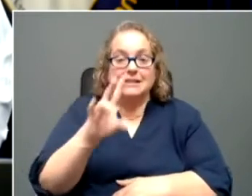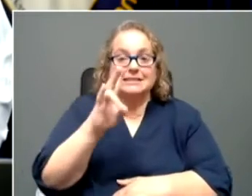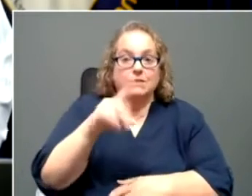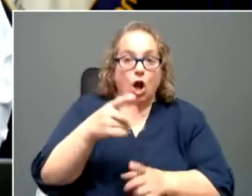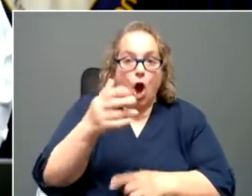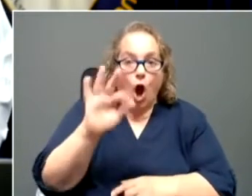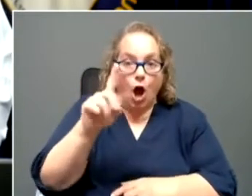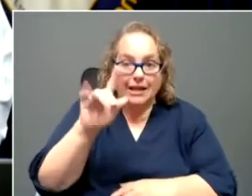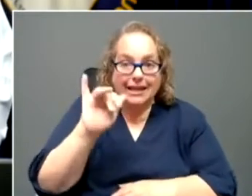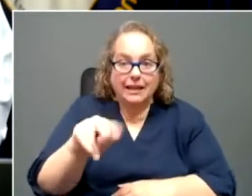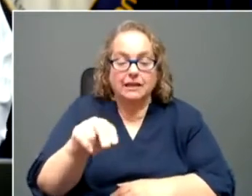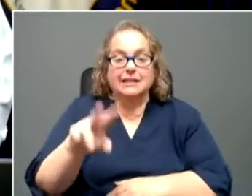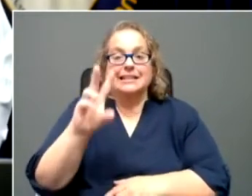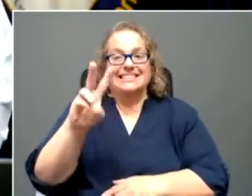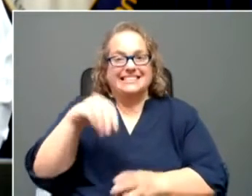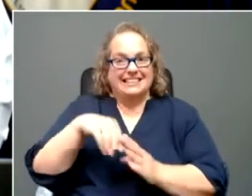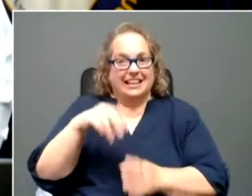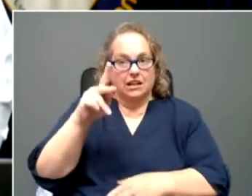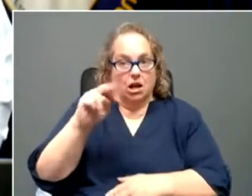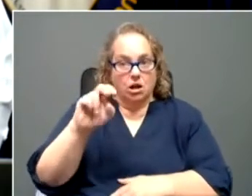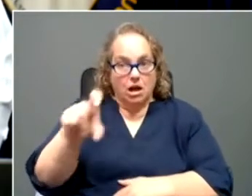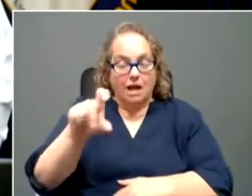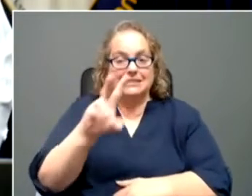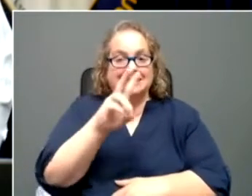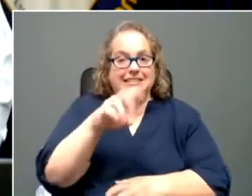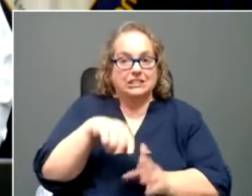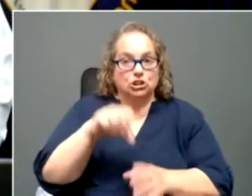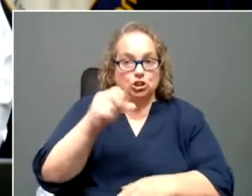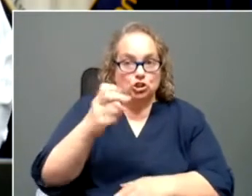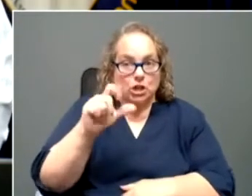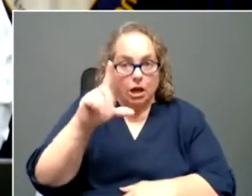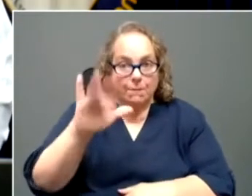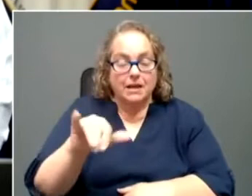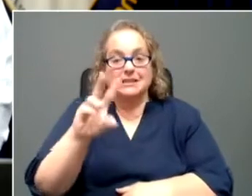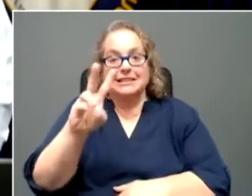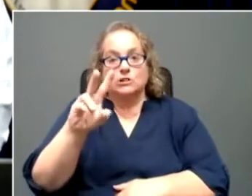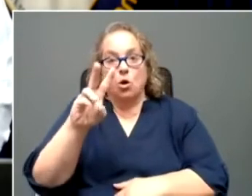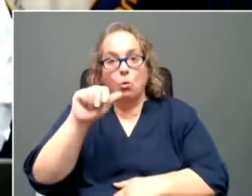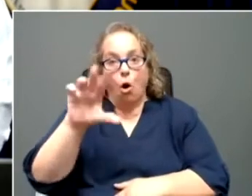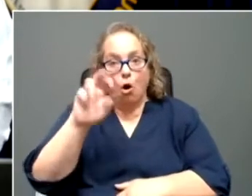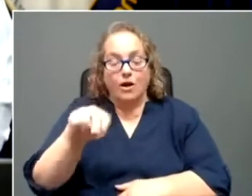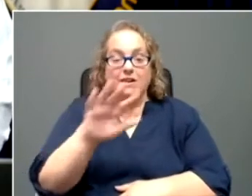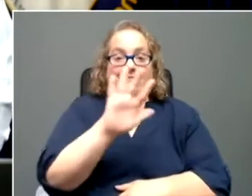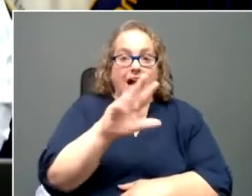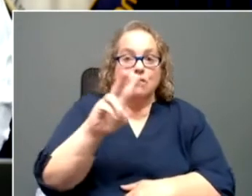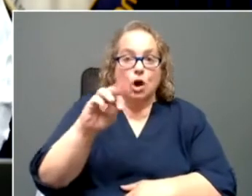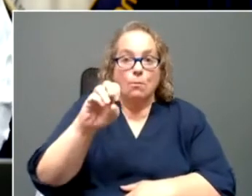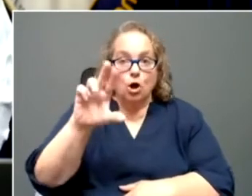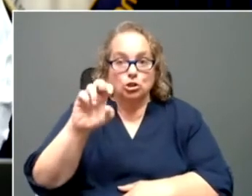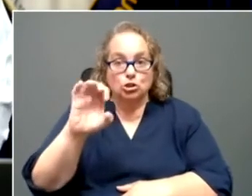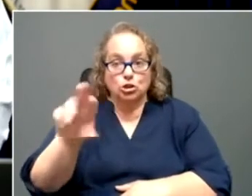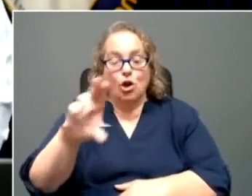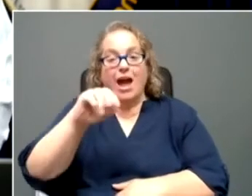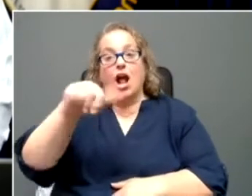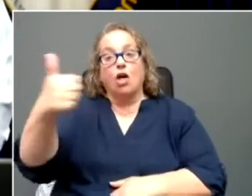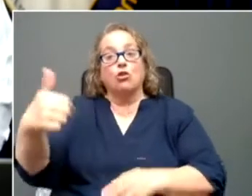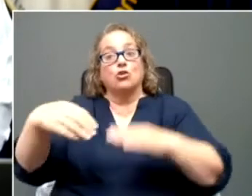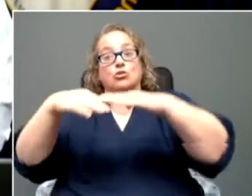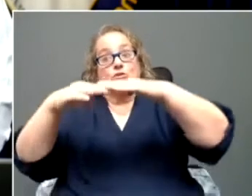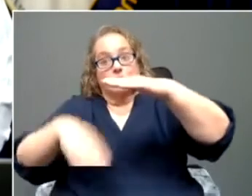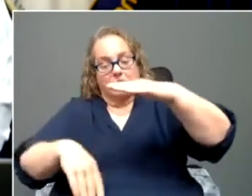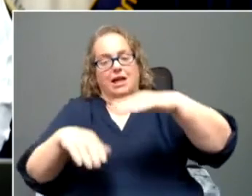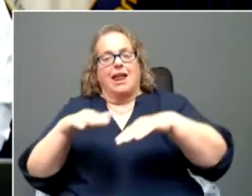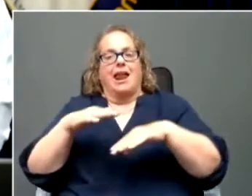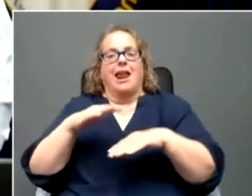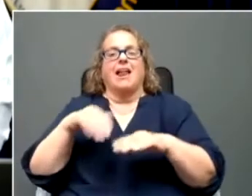6 in Knox, 6 in Shelby, 6 in Warren, 5 in Mercer, and every other county has less than five.